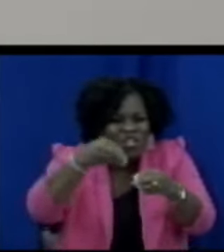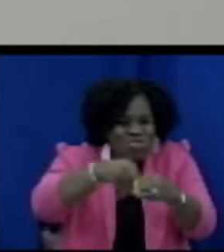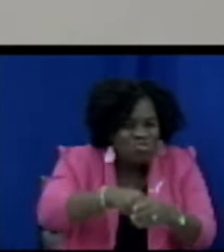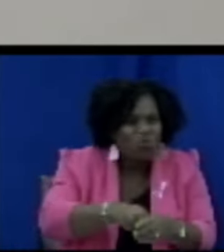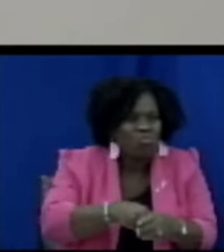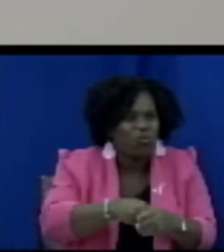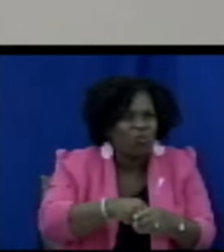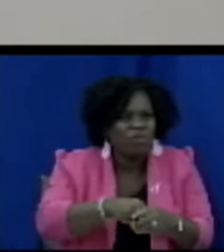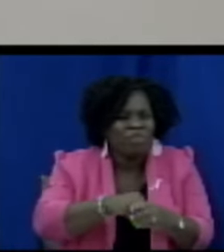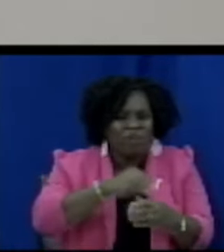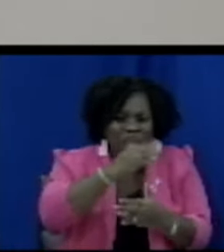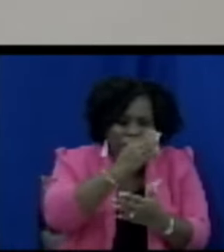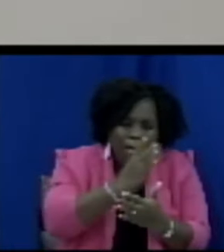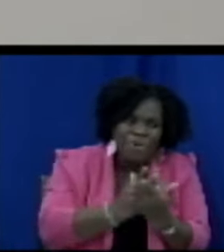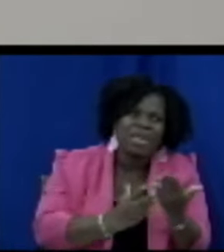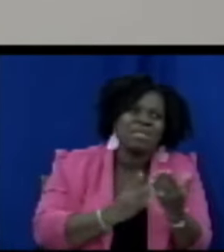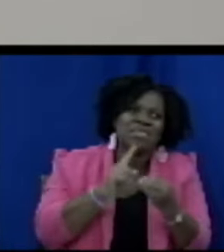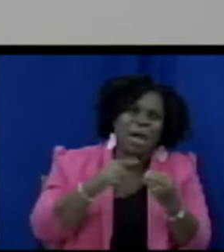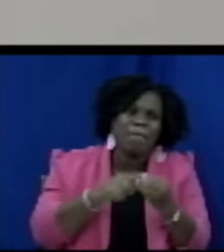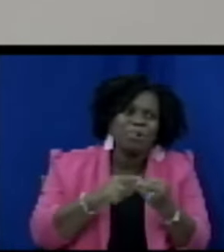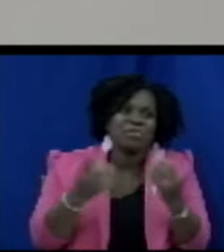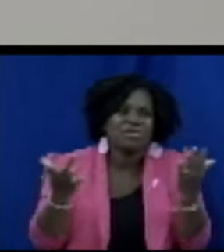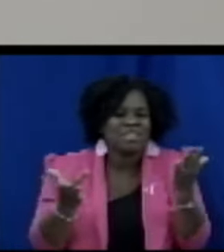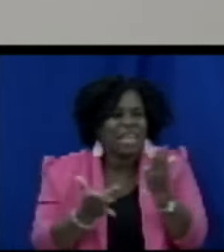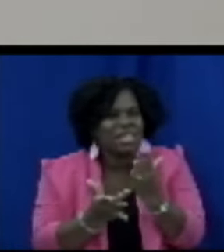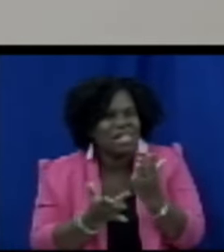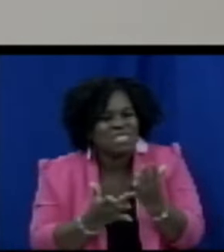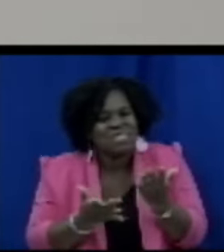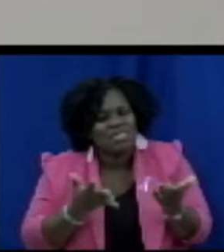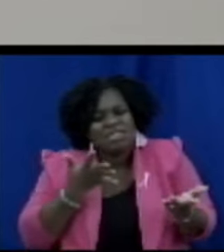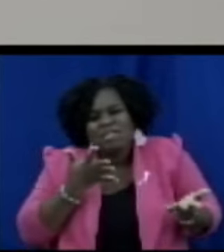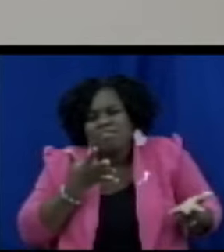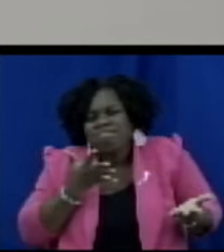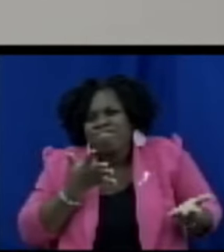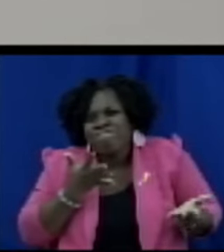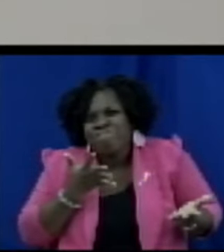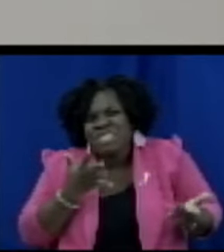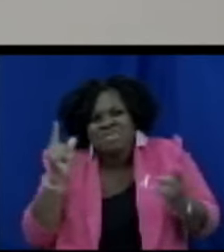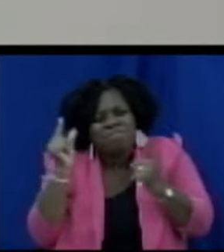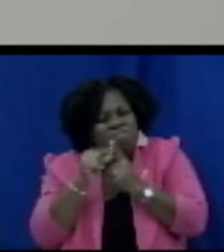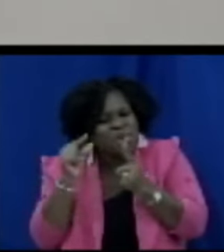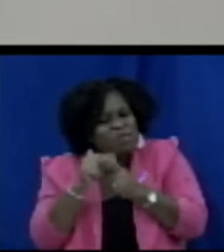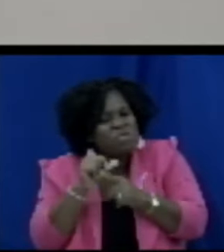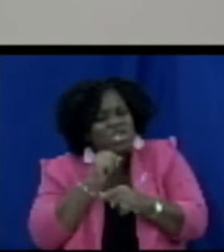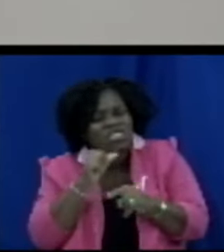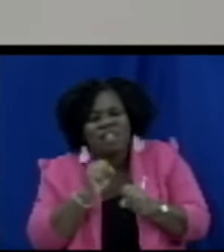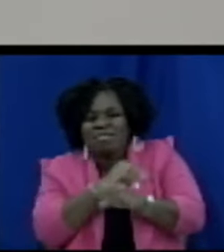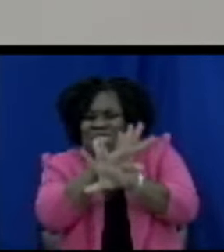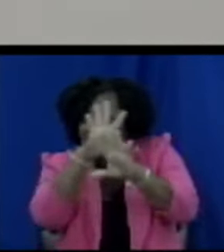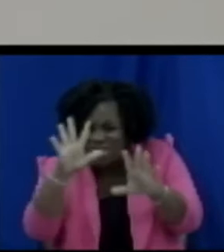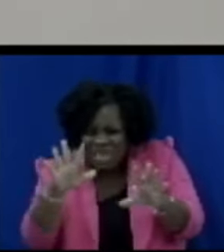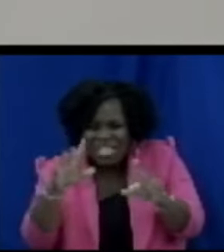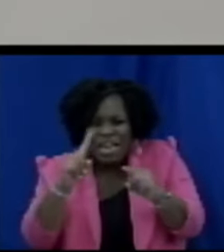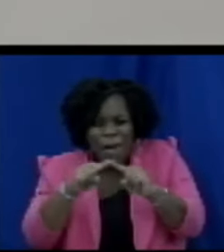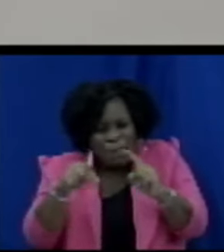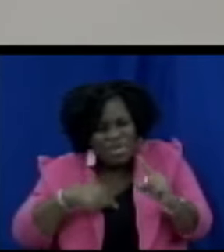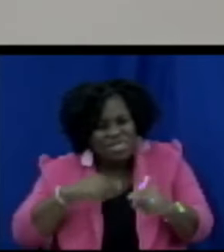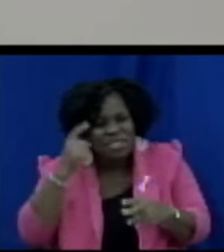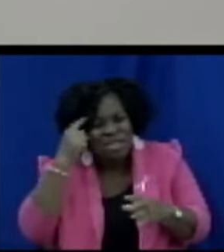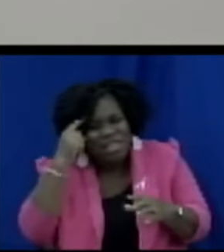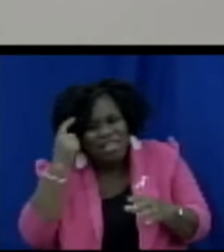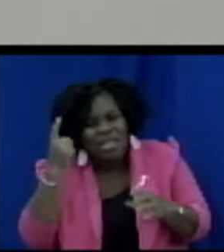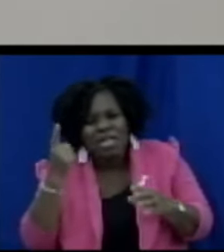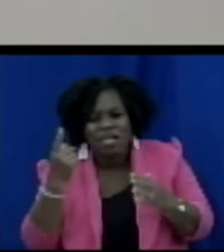but I may have to frame my thoughts in that regard but I just think that the way we are heading as a